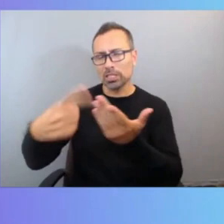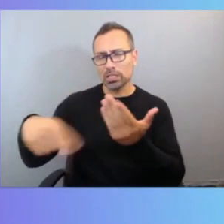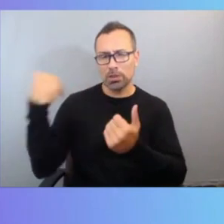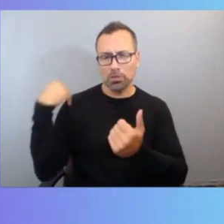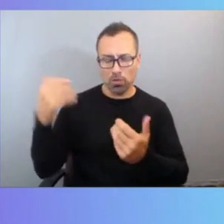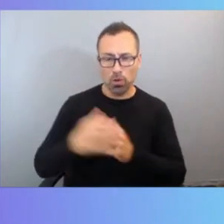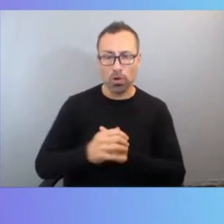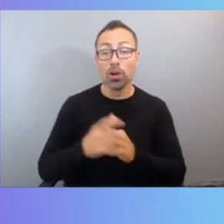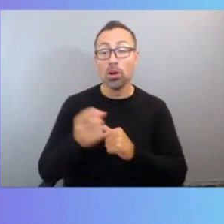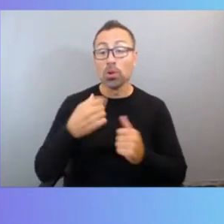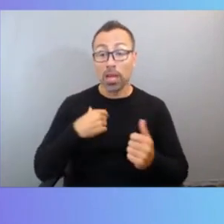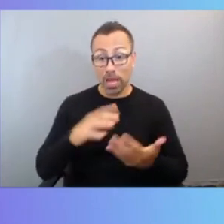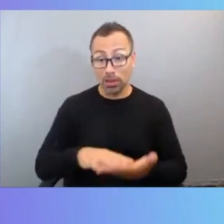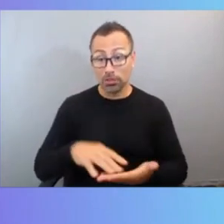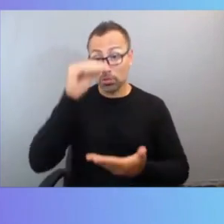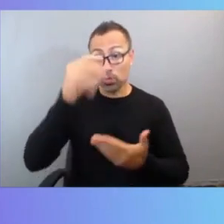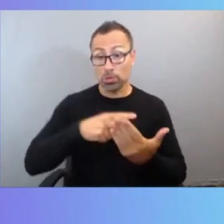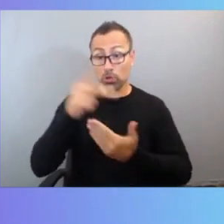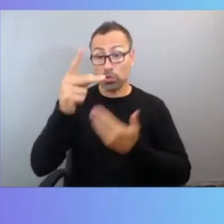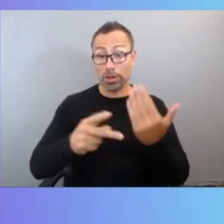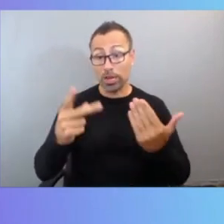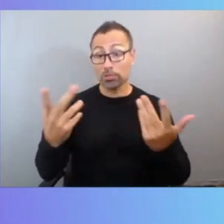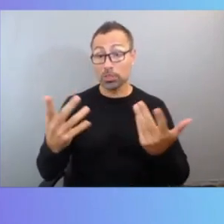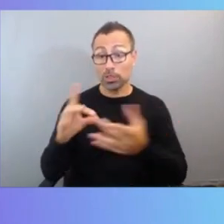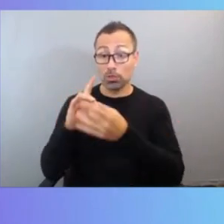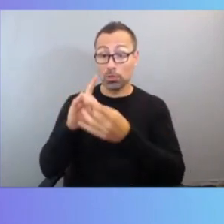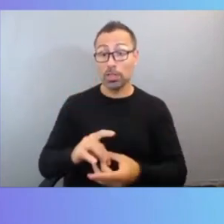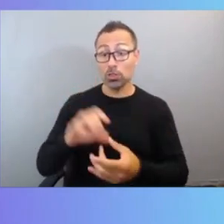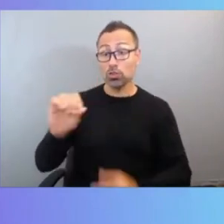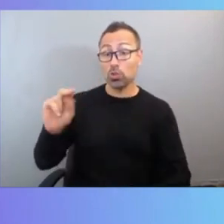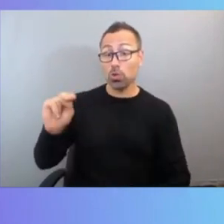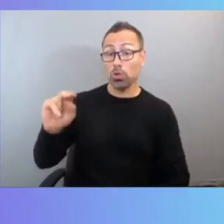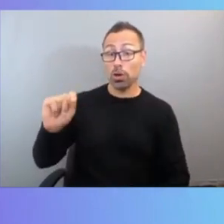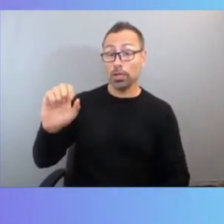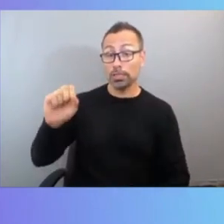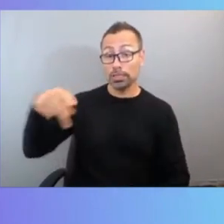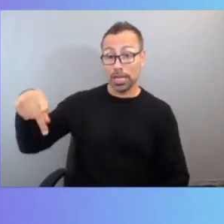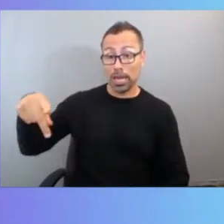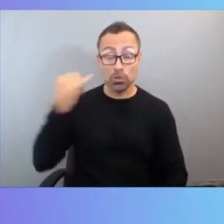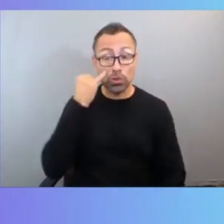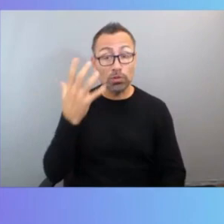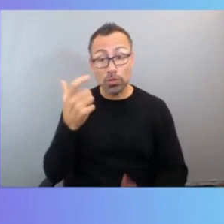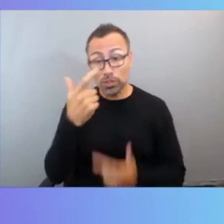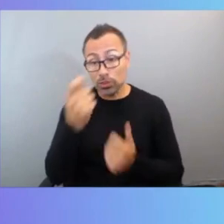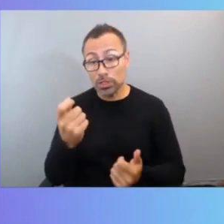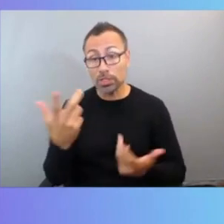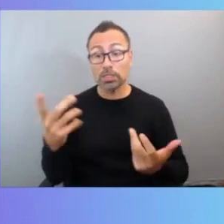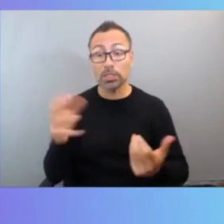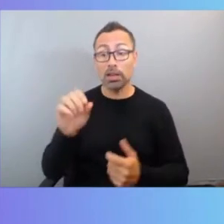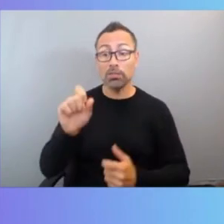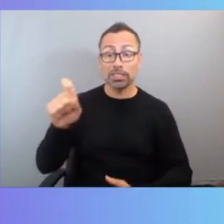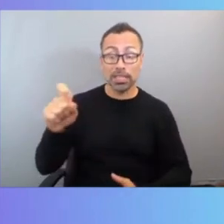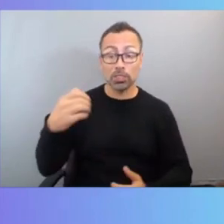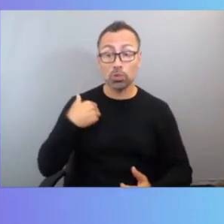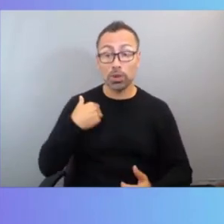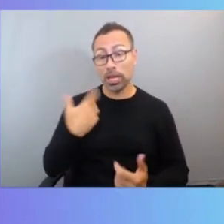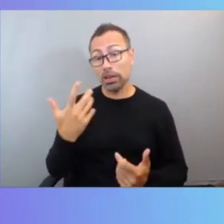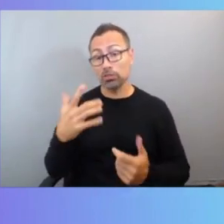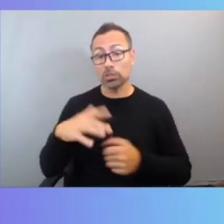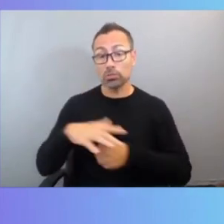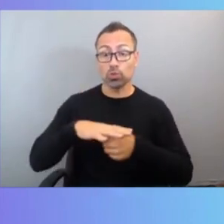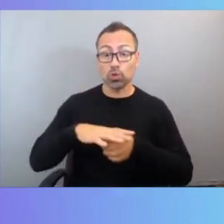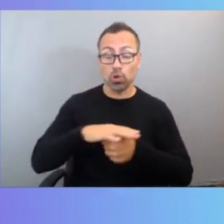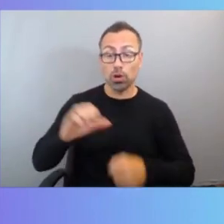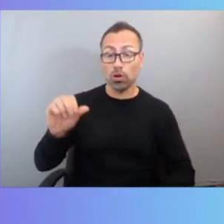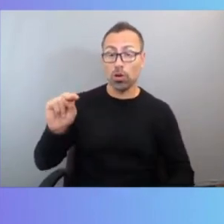for ONTAP. So if you're wanting to get into FSX ONTAP, we have some core ONTAP fundamentals trainings that we can offer as well. So,